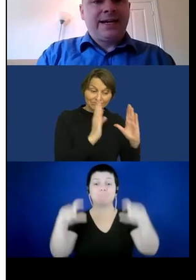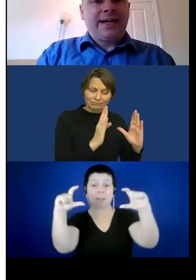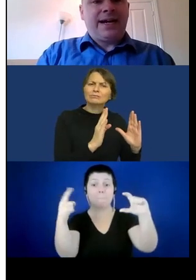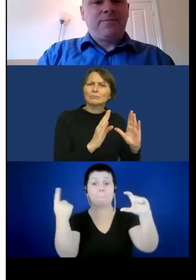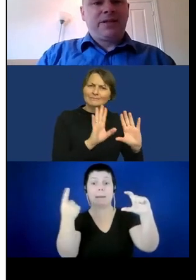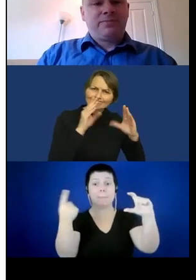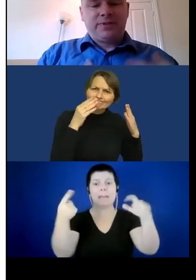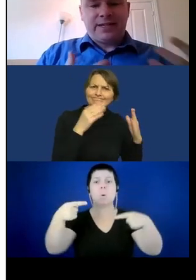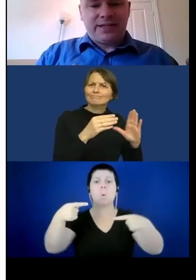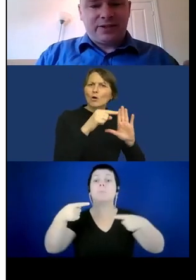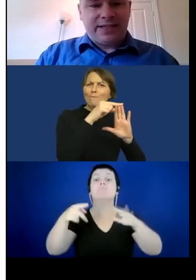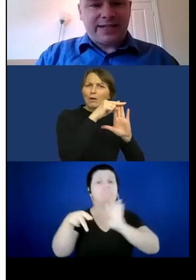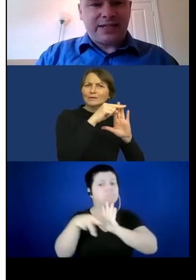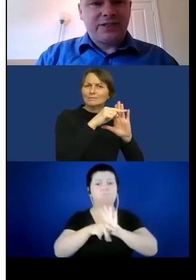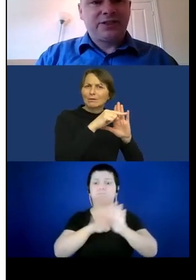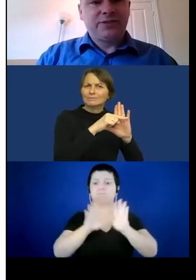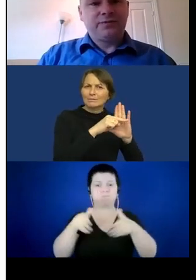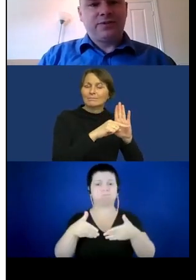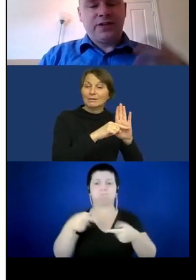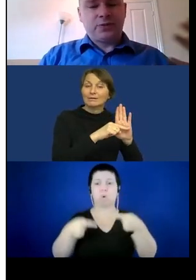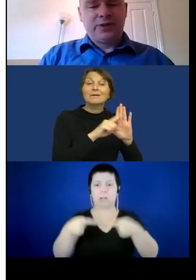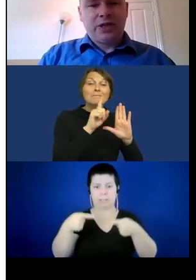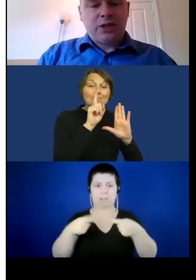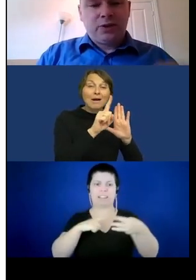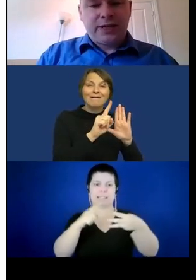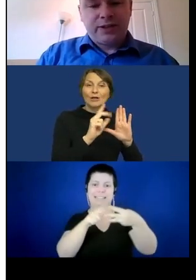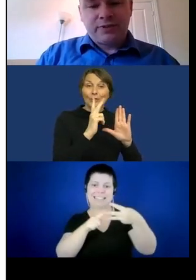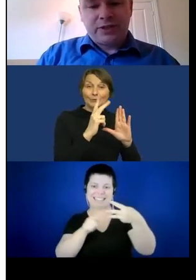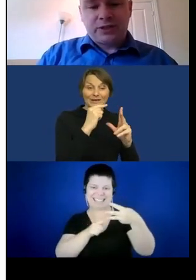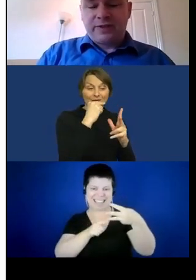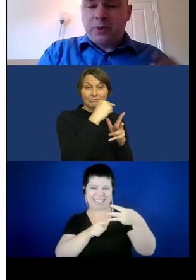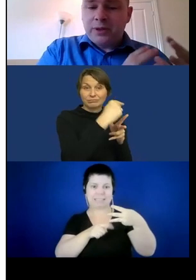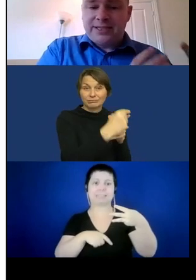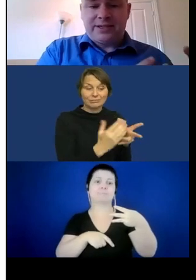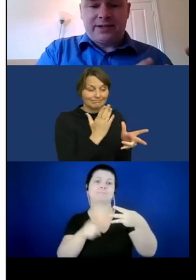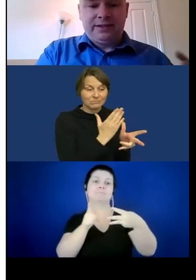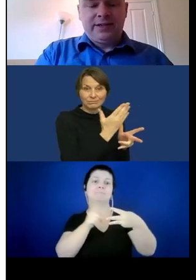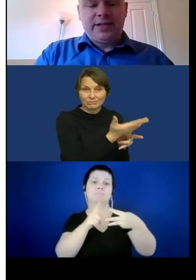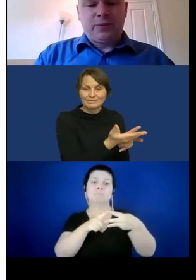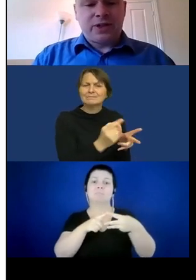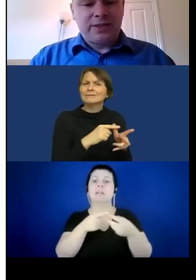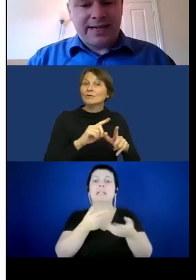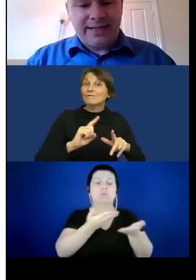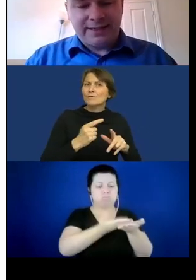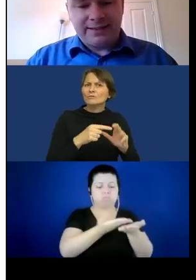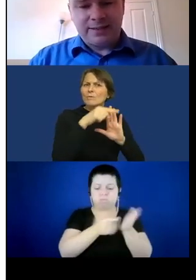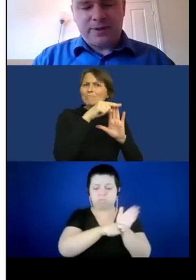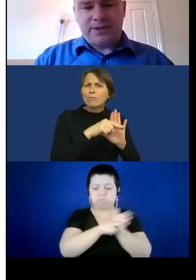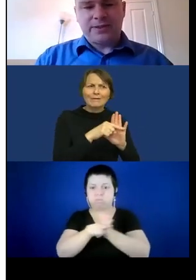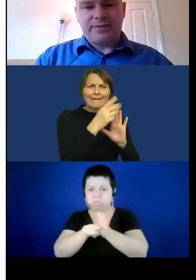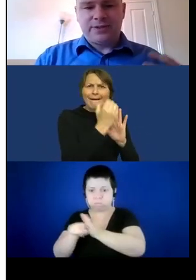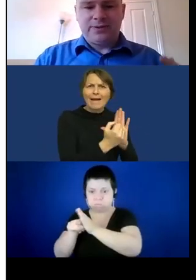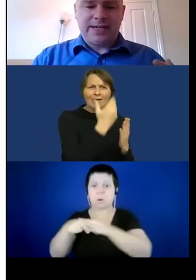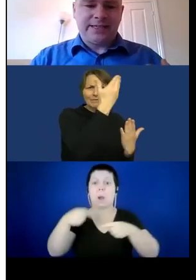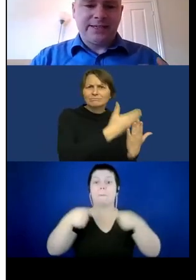divided into three sessions. The first one looking at the results of the policy study that was undertaken as